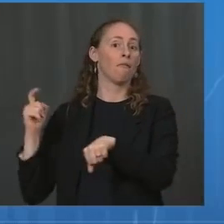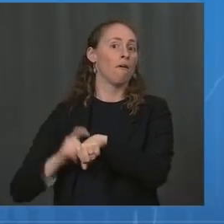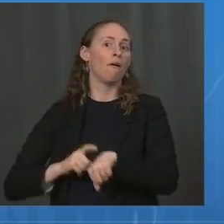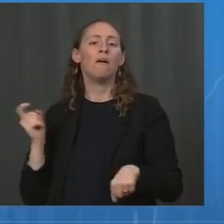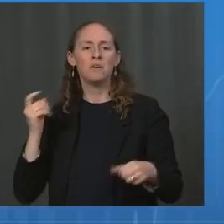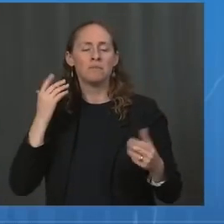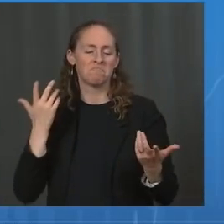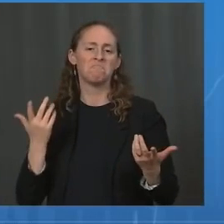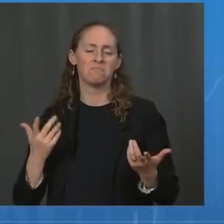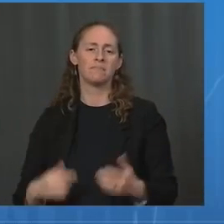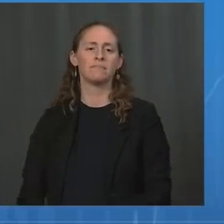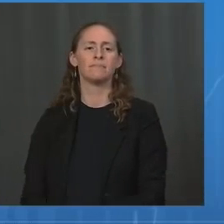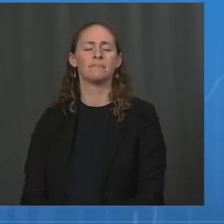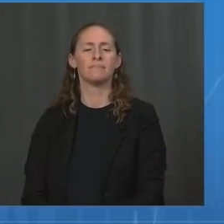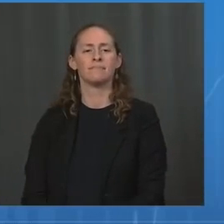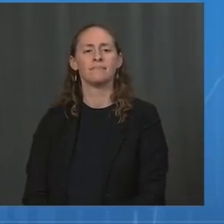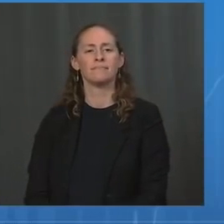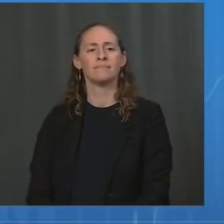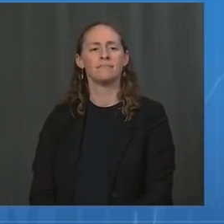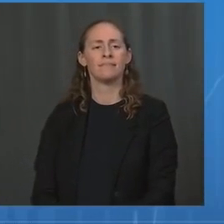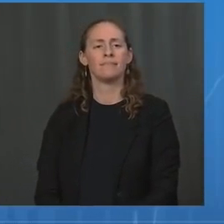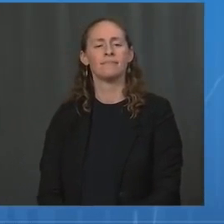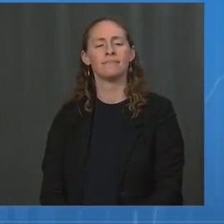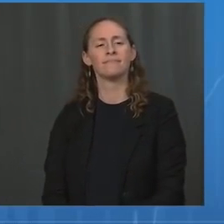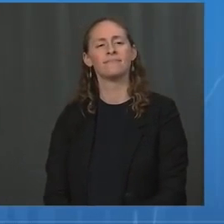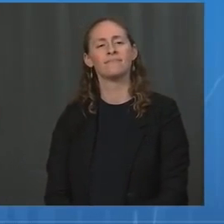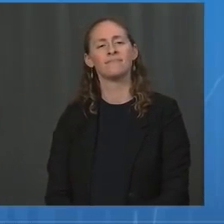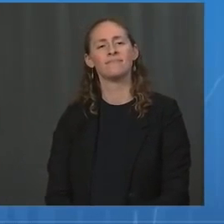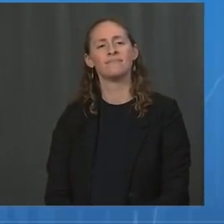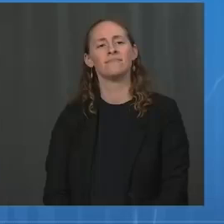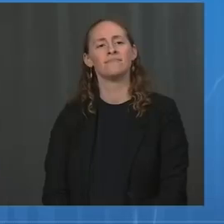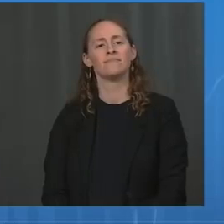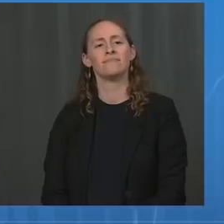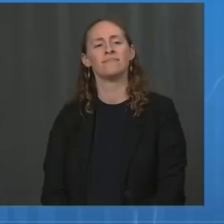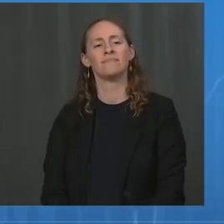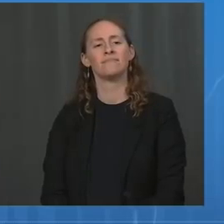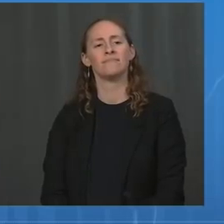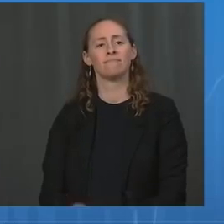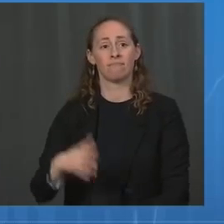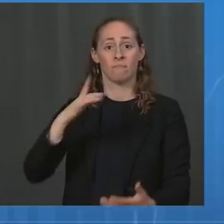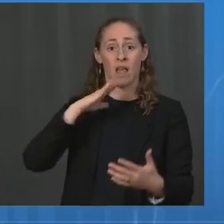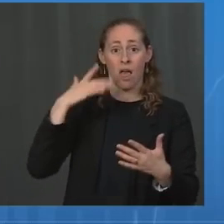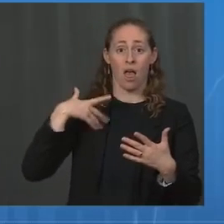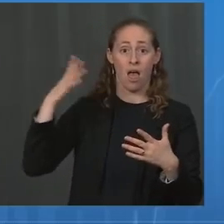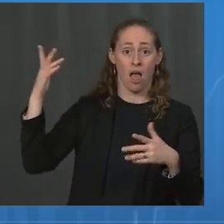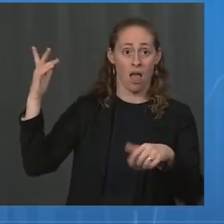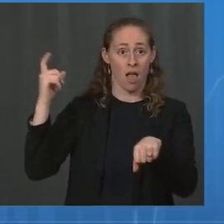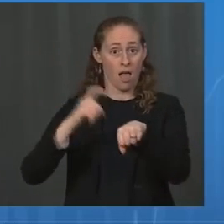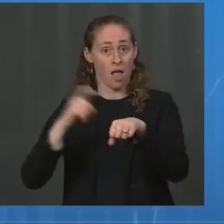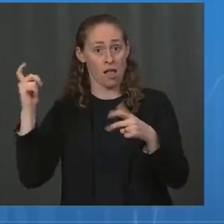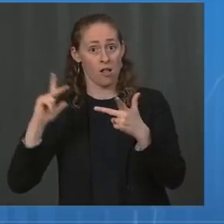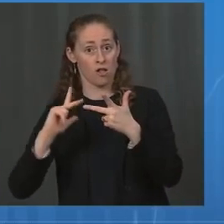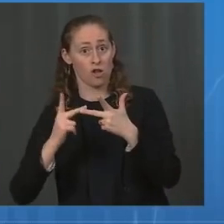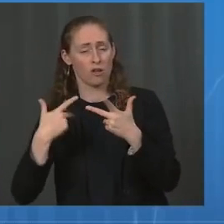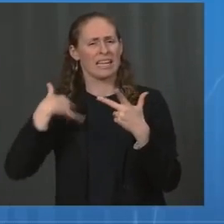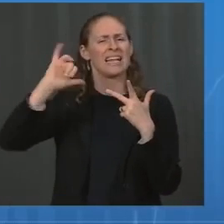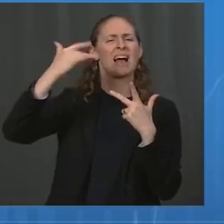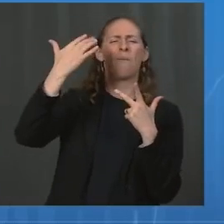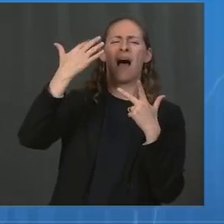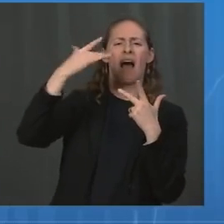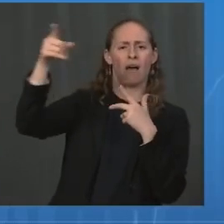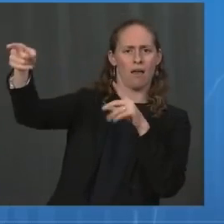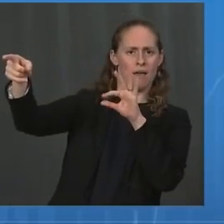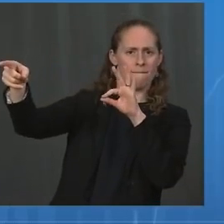that this is pending FDA conducting an independent evaluation and CDC's panel of outside experts